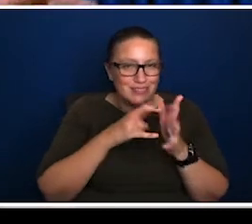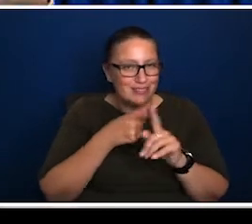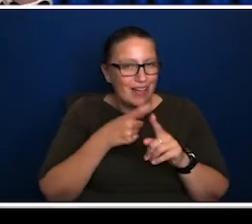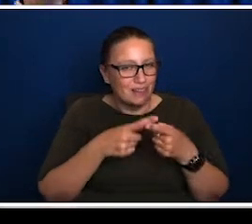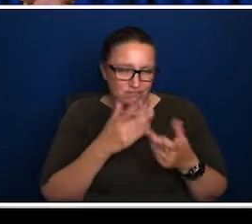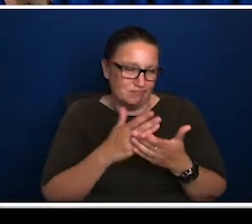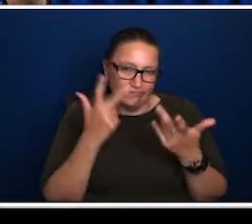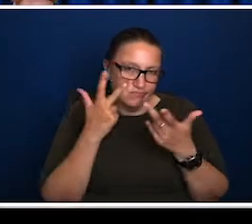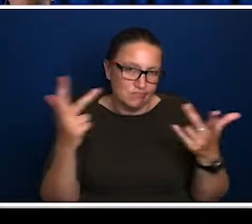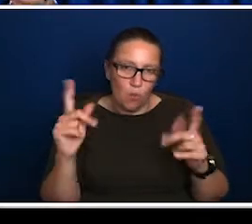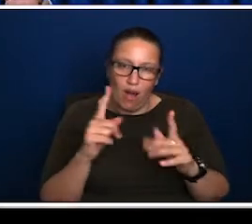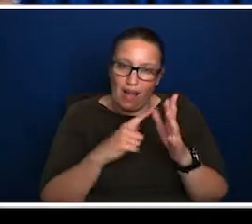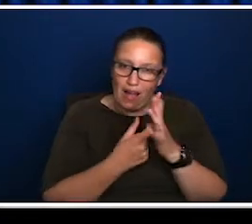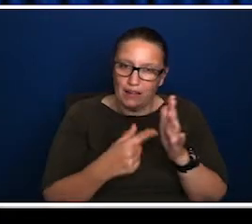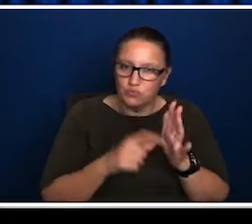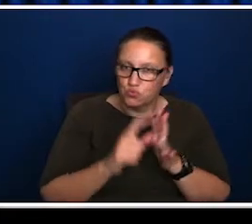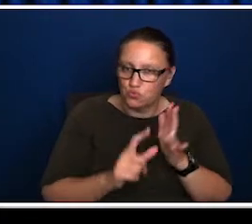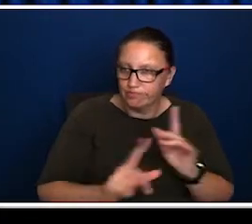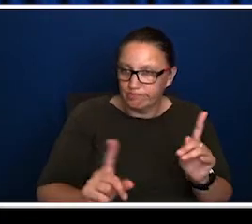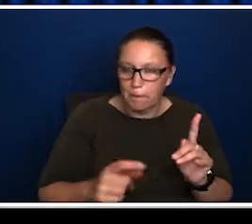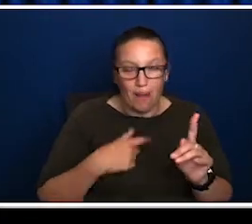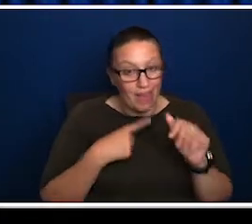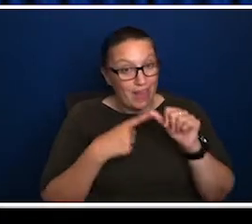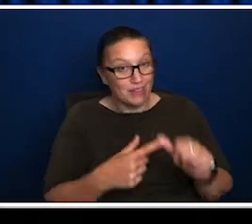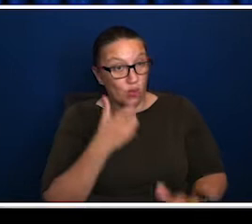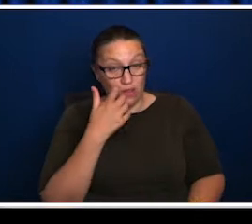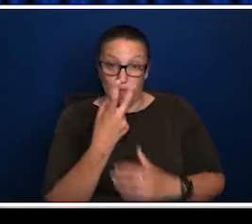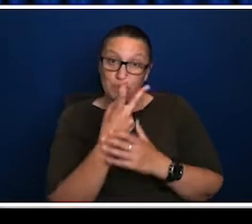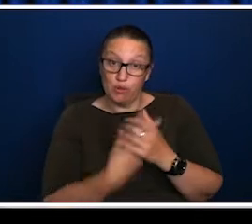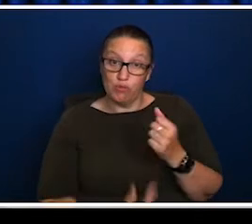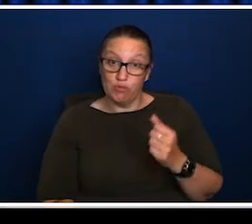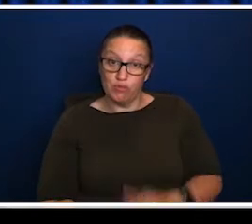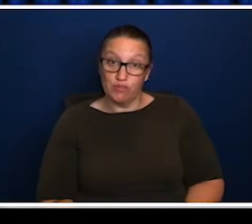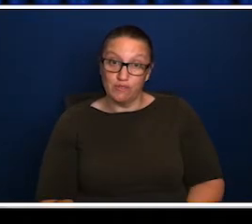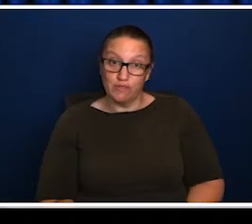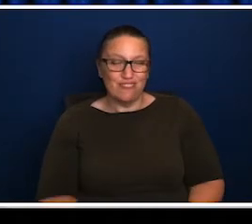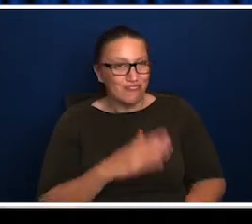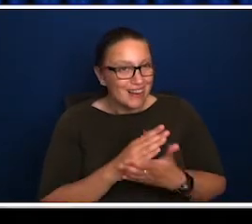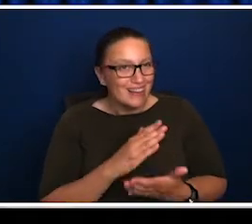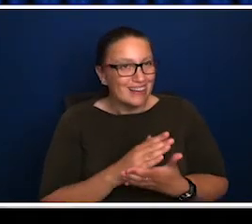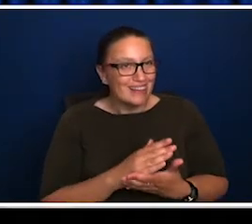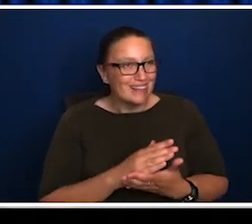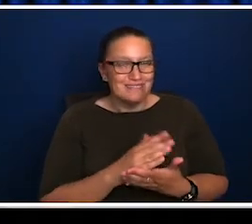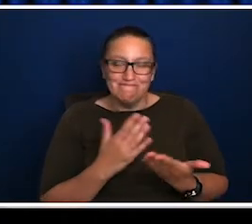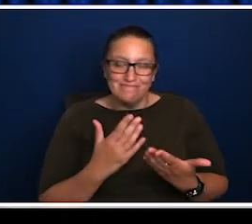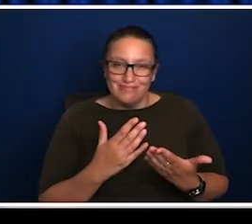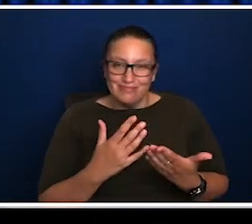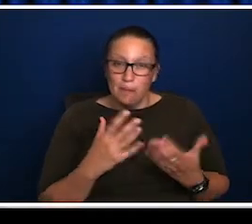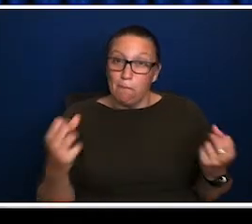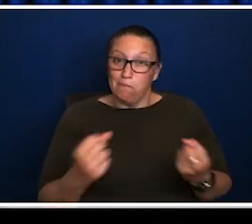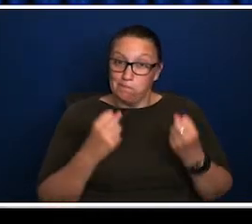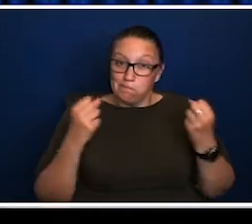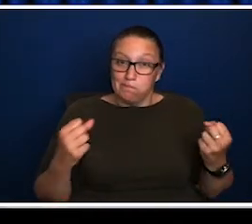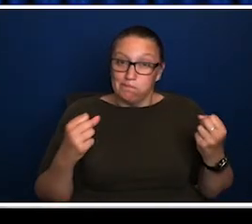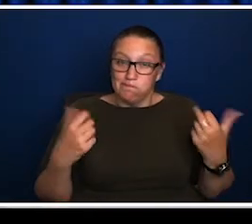art, art for art's sake, art and what it is, and it's instrumental, what art does. And the answer that I always respond with, well, it's both.